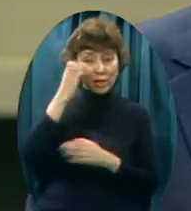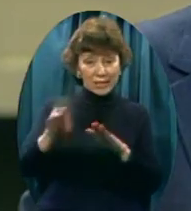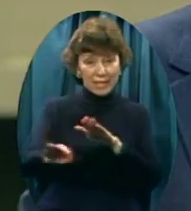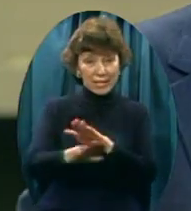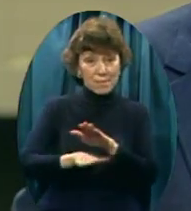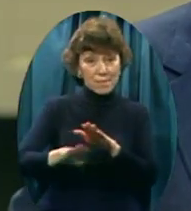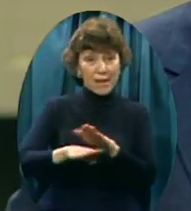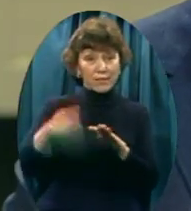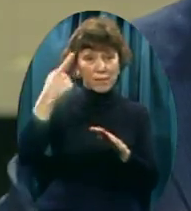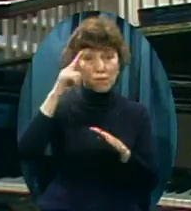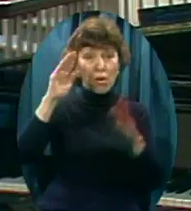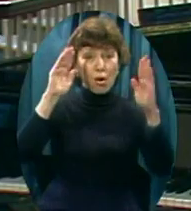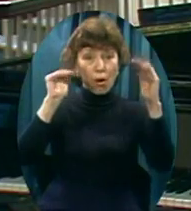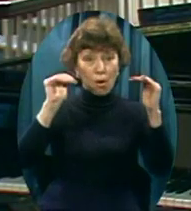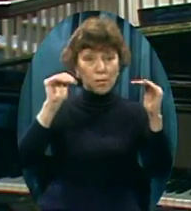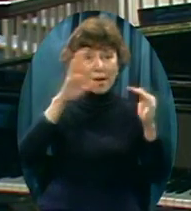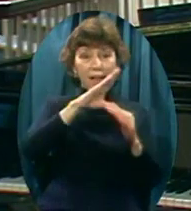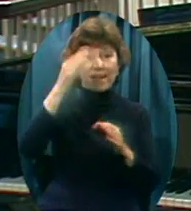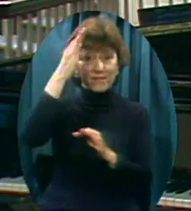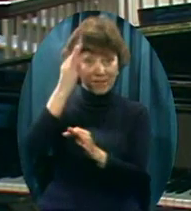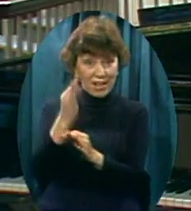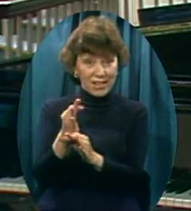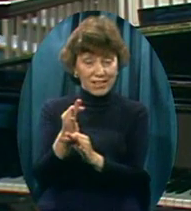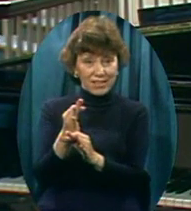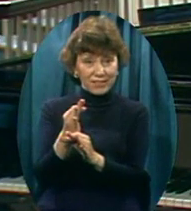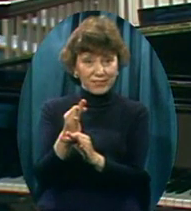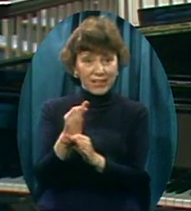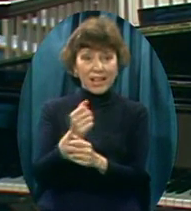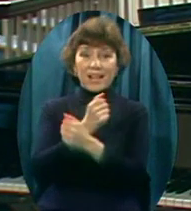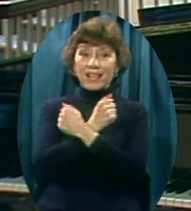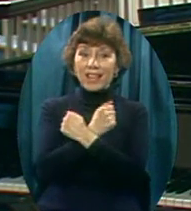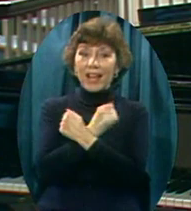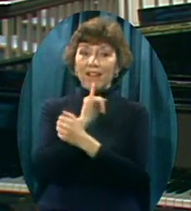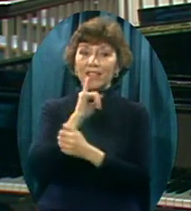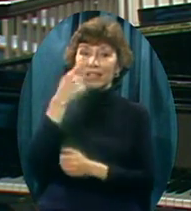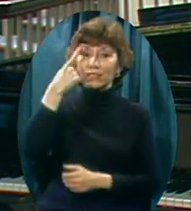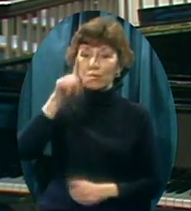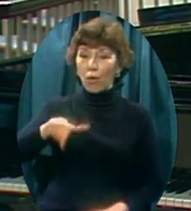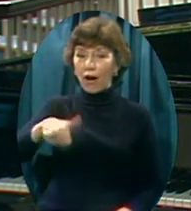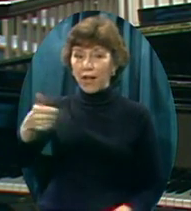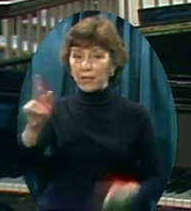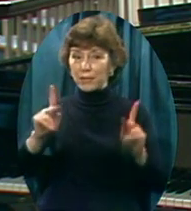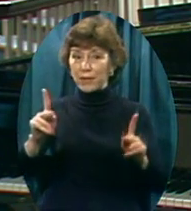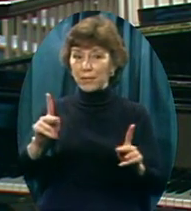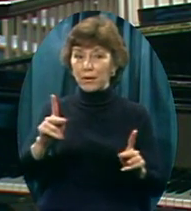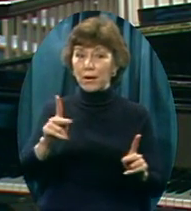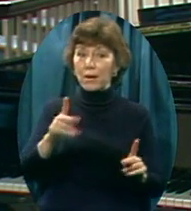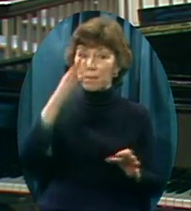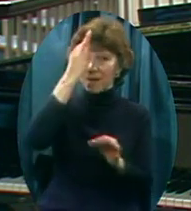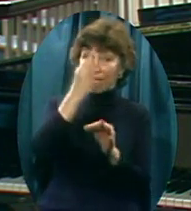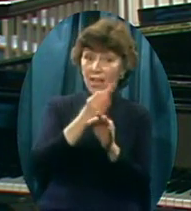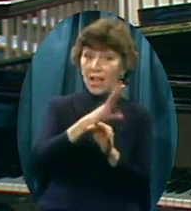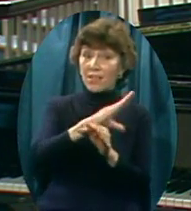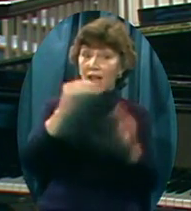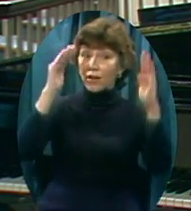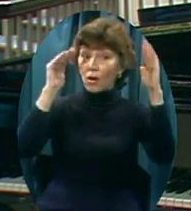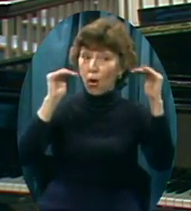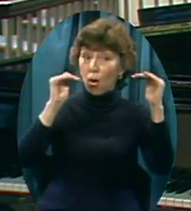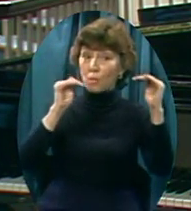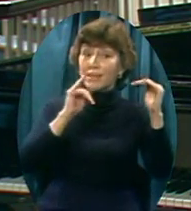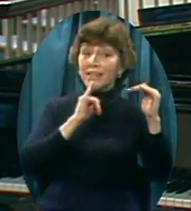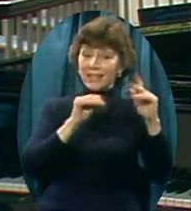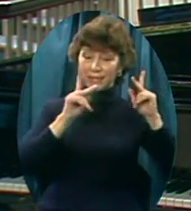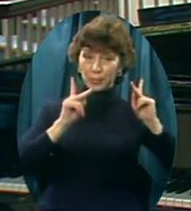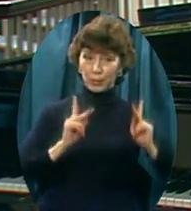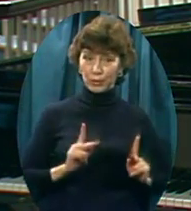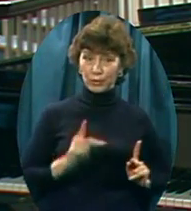Apart from divine love And secondly Love is for others While faith and hope Are basically personal Love is